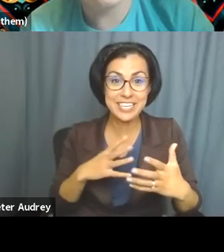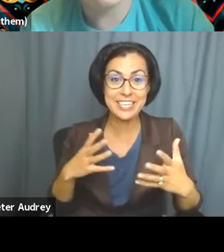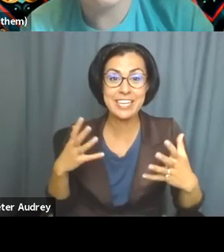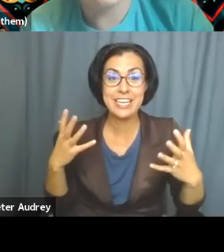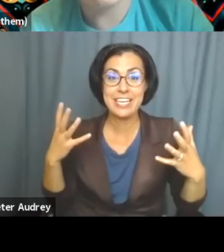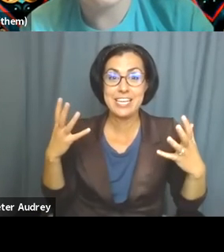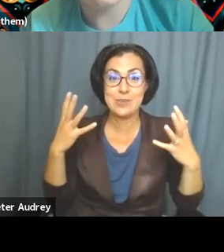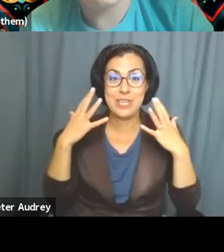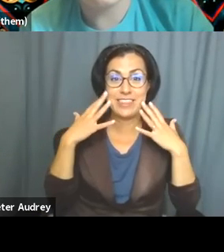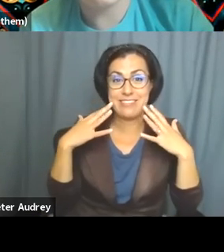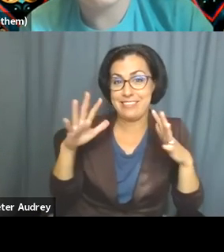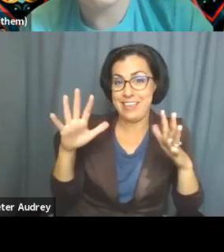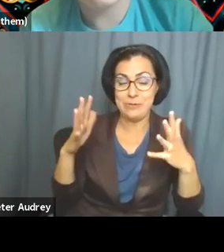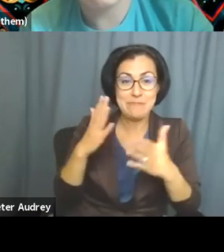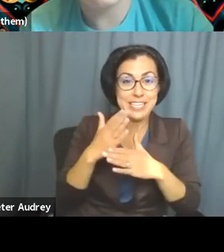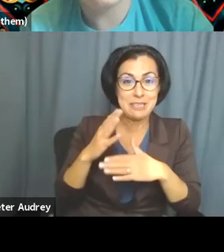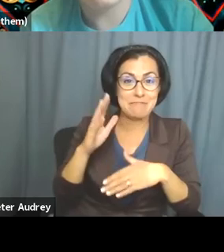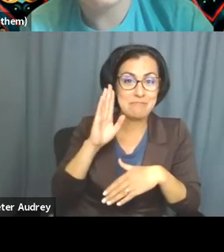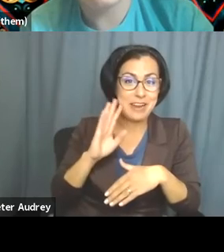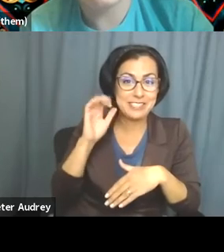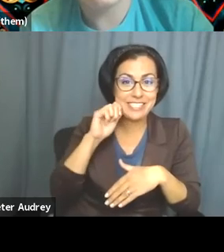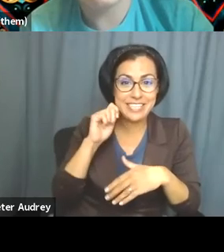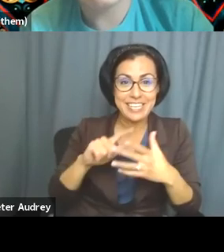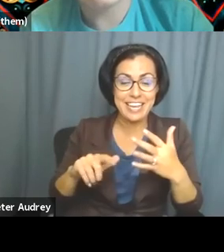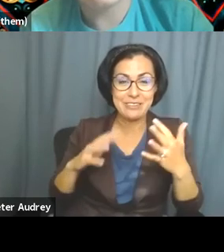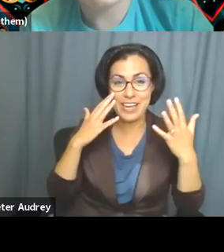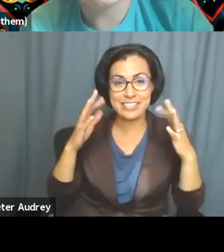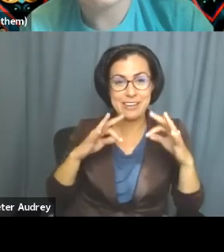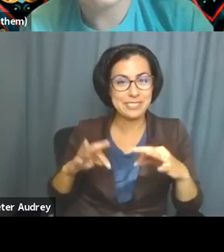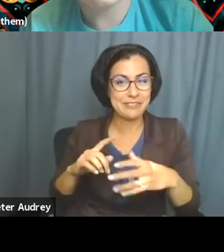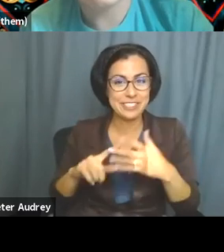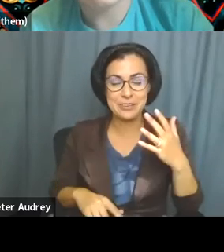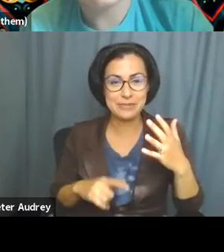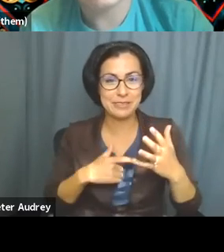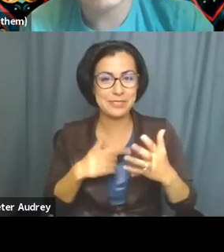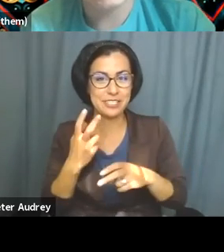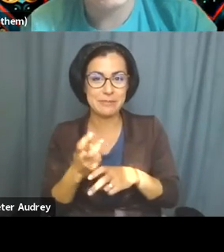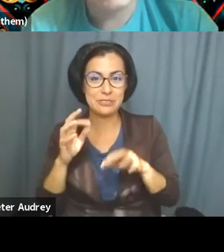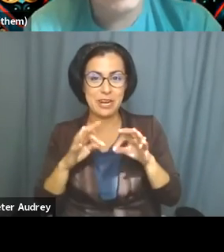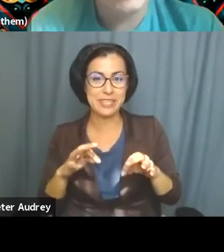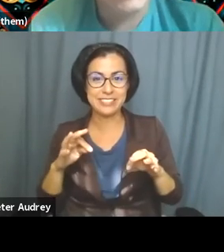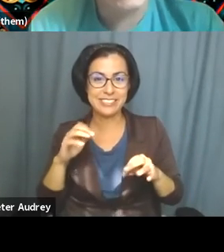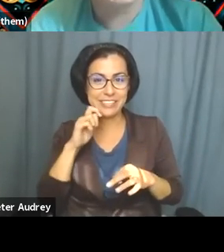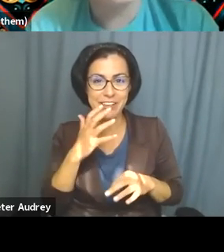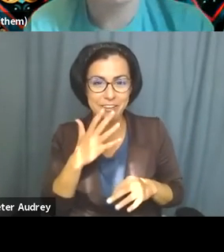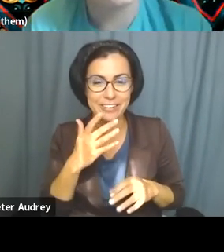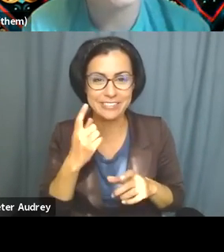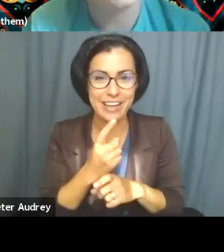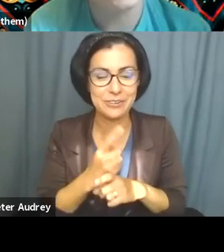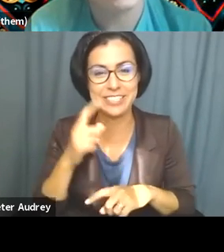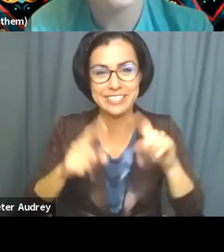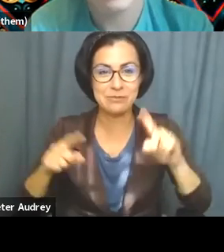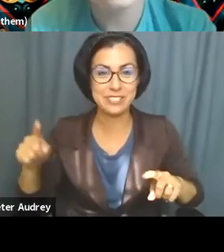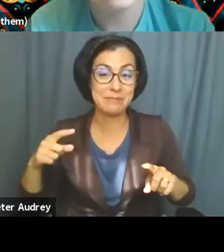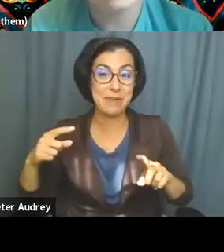woman with, I don't know, medium brown skin. I don't know how to, I always have a tough time, hard time describing skin color